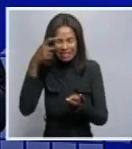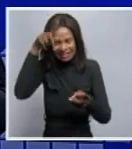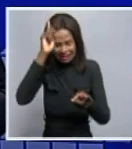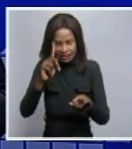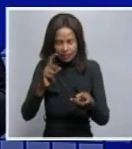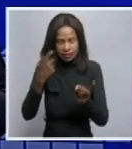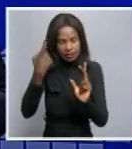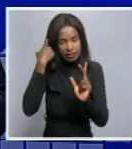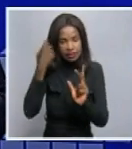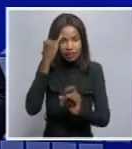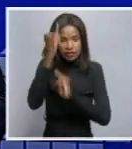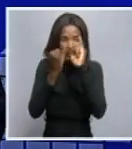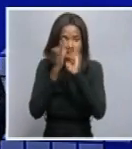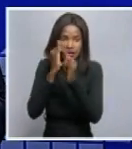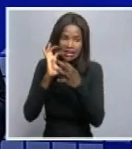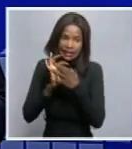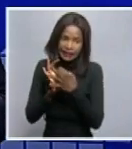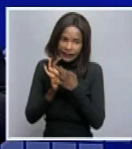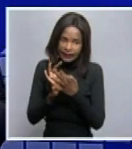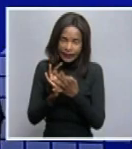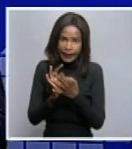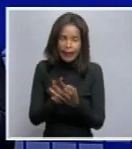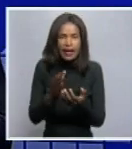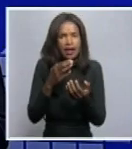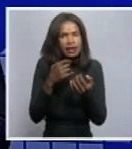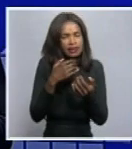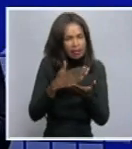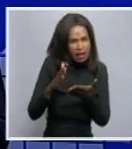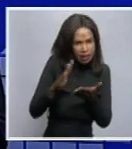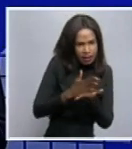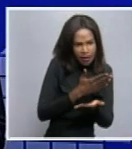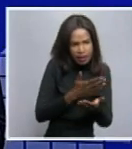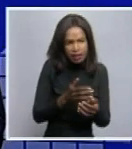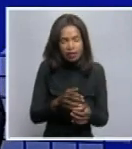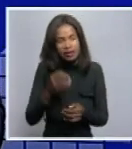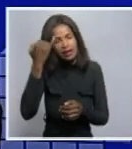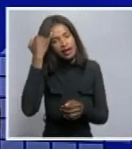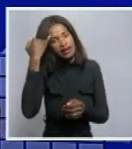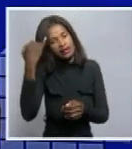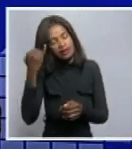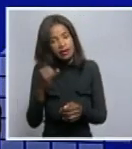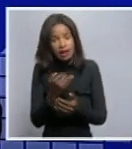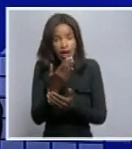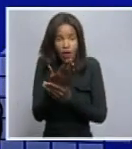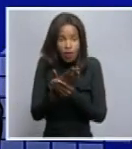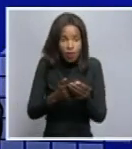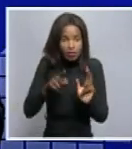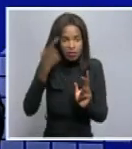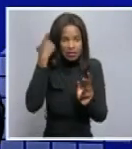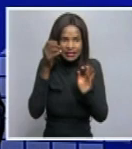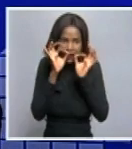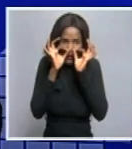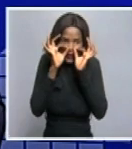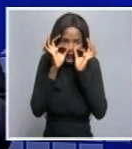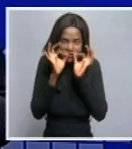International Relations and Cooperation at Tumbo Nandindaitwa, just sharing her thoughts on the views that were shared by the former Prime Minister, Nasa Angula,